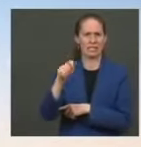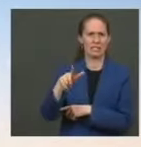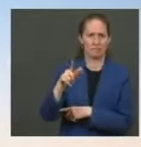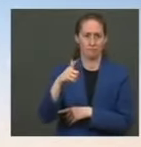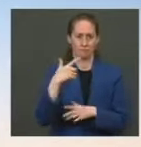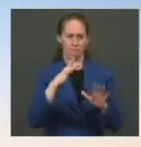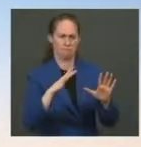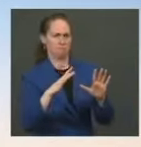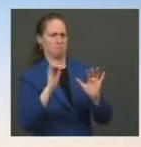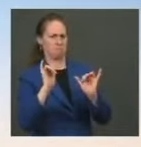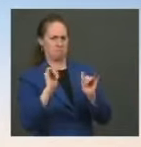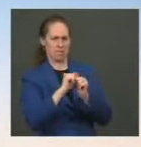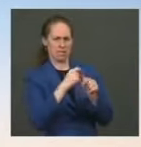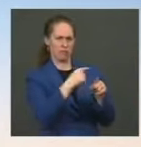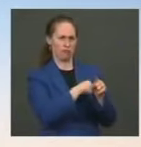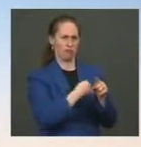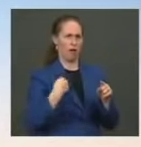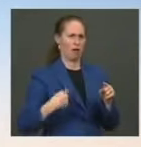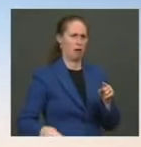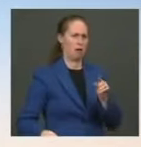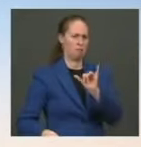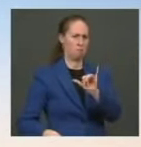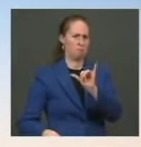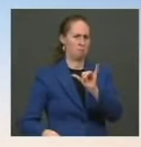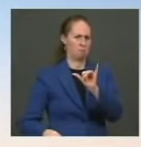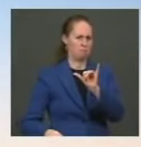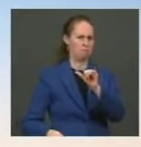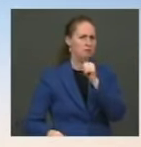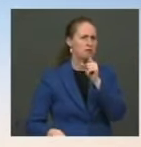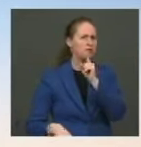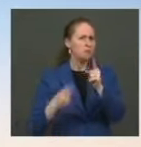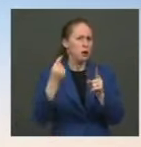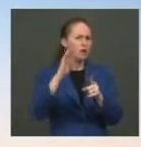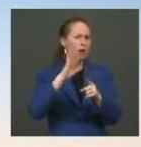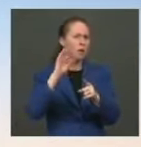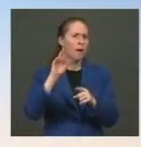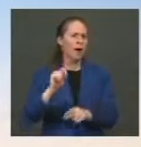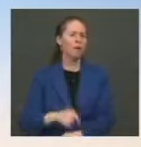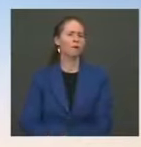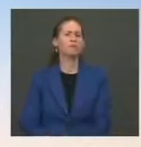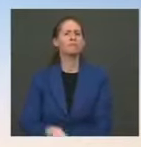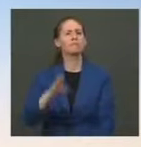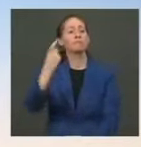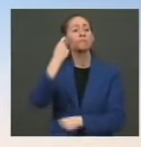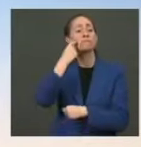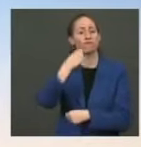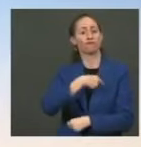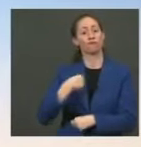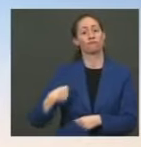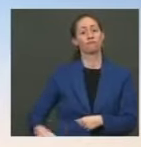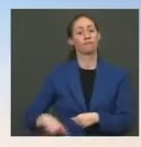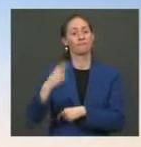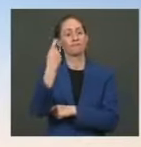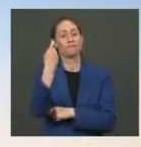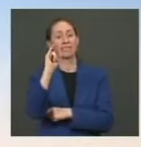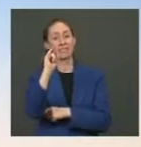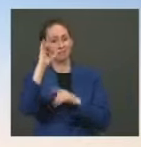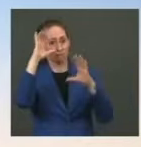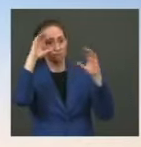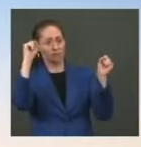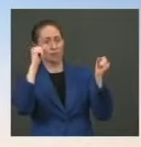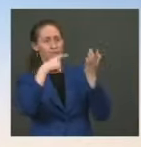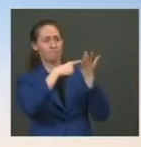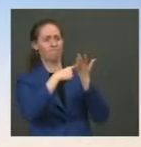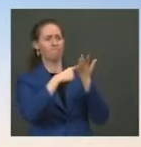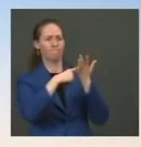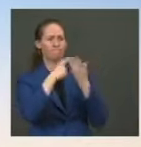President Xi recently and had a summit with him. There's follow up, of course, to that at a high level of our national security team.